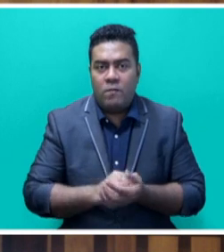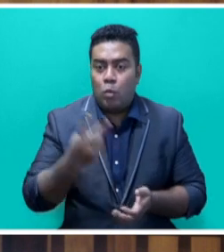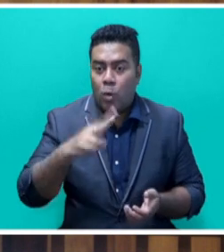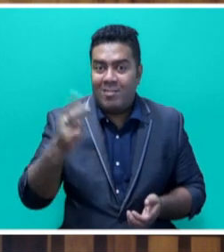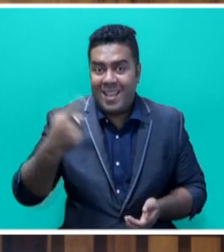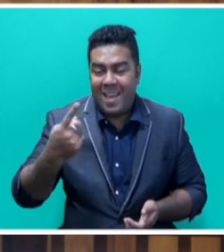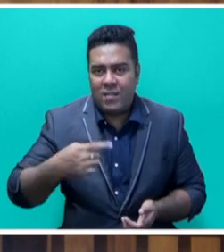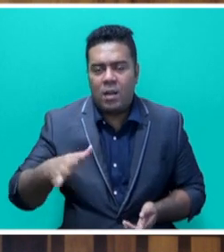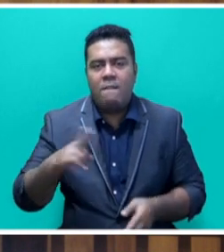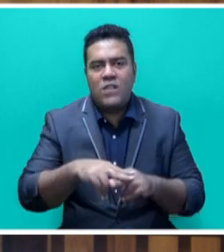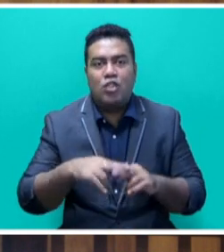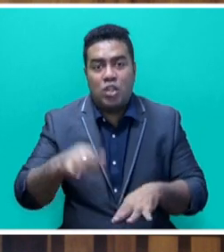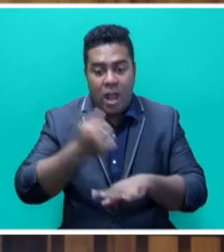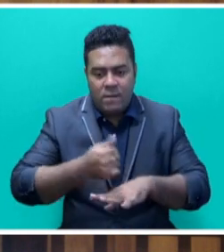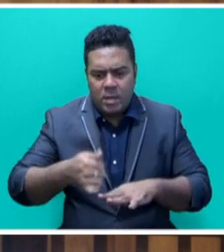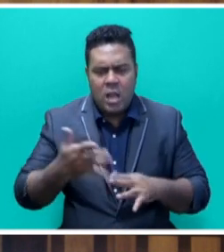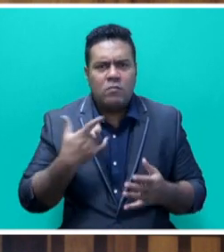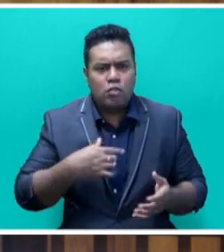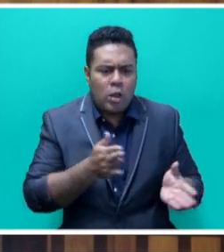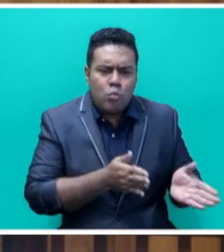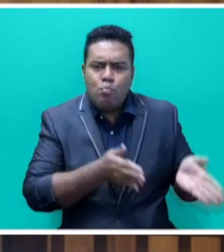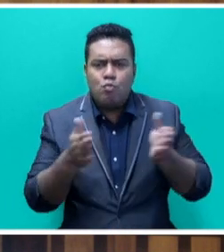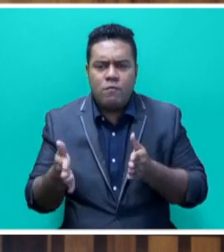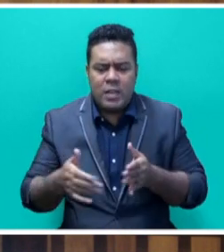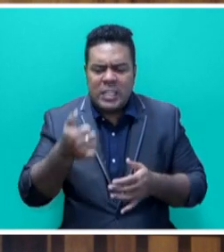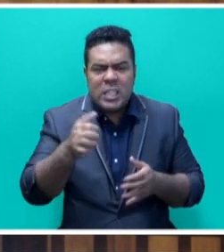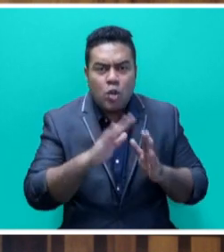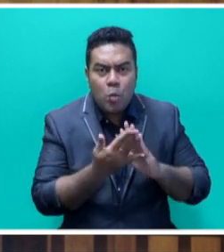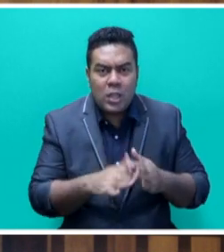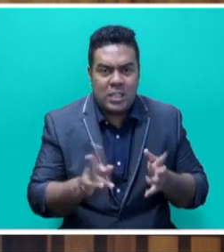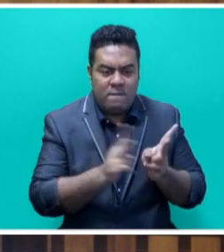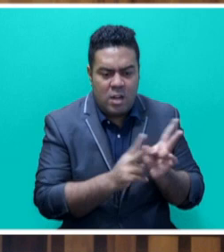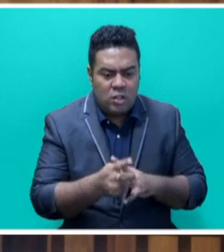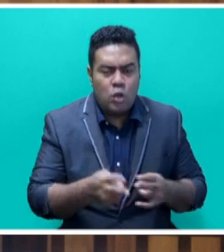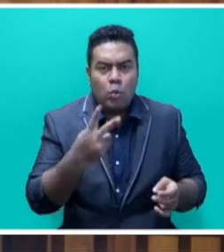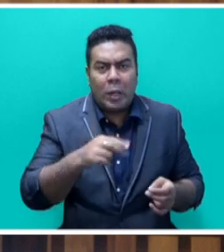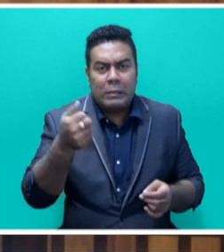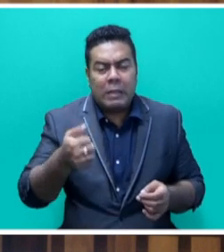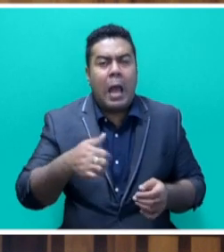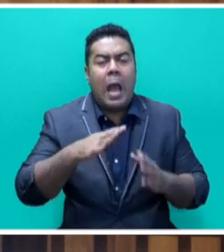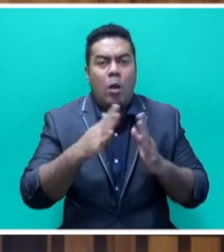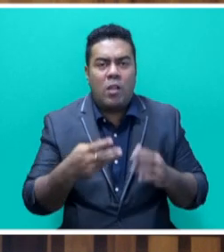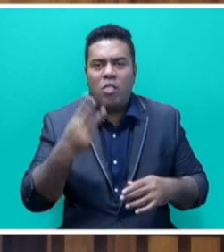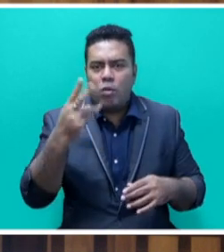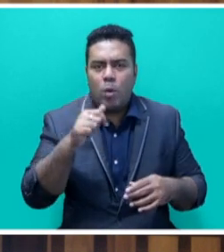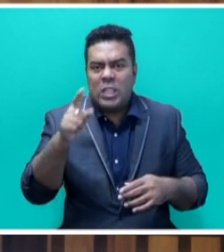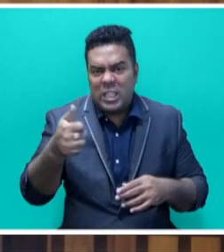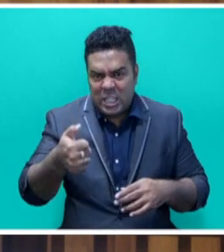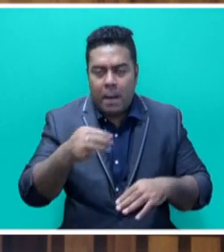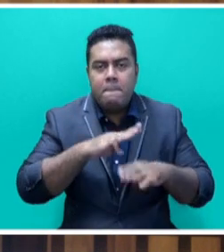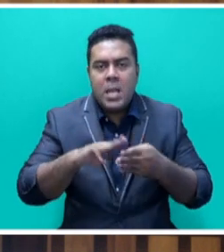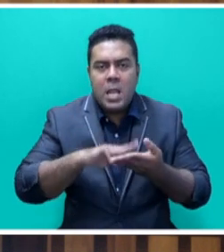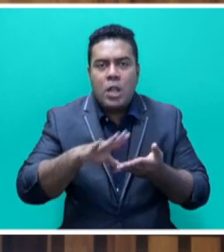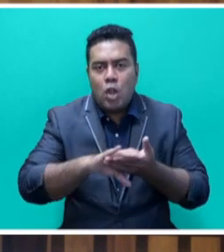the Fijian government has helped relocate six communities entailing 78 households at a cost of Fijian $3.6 million. There